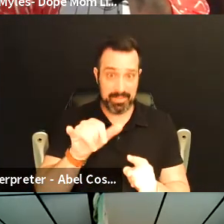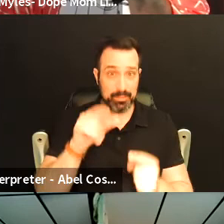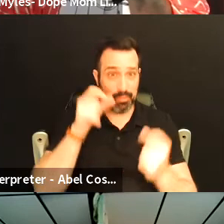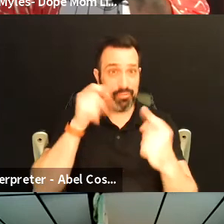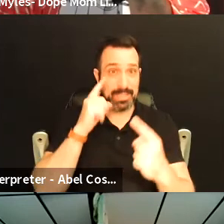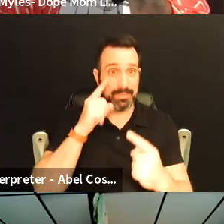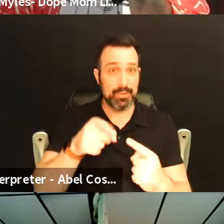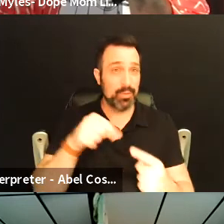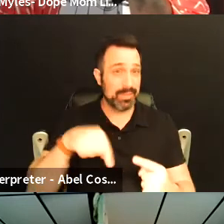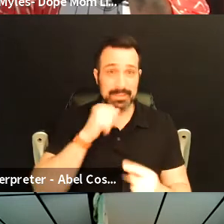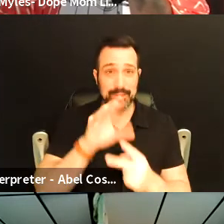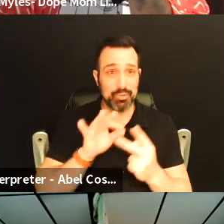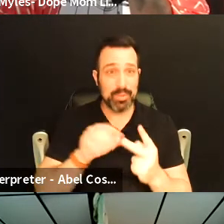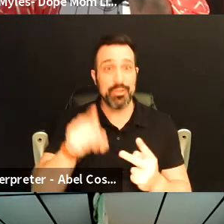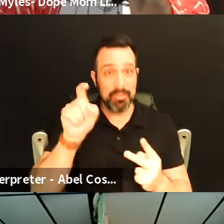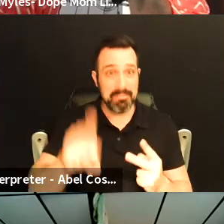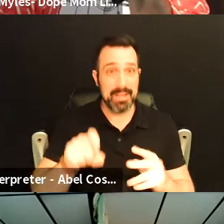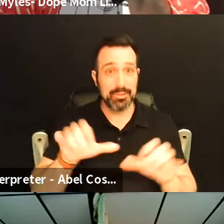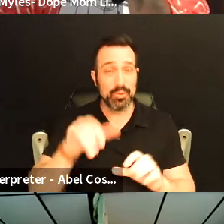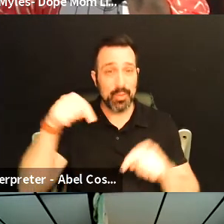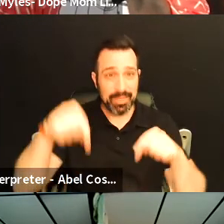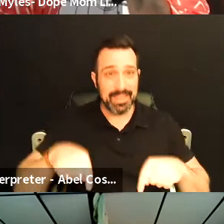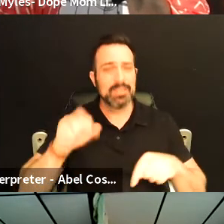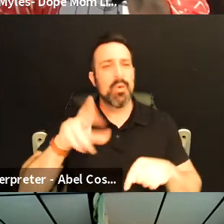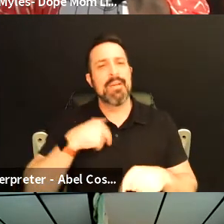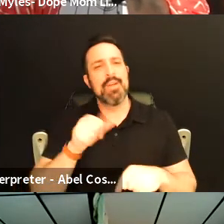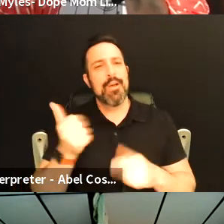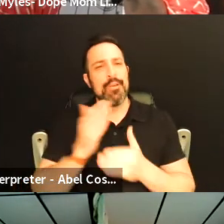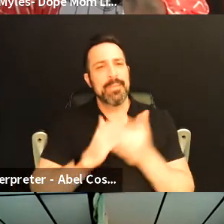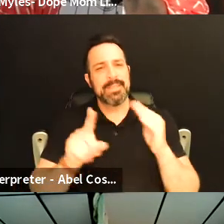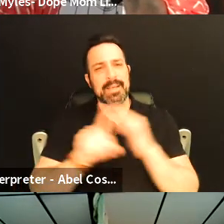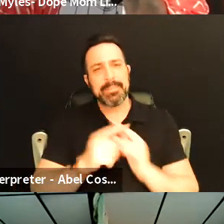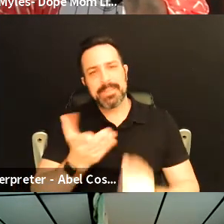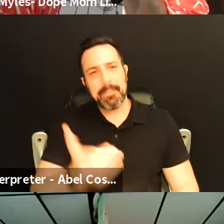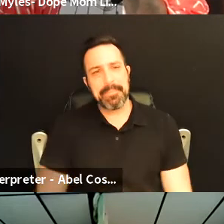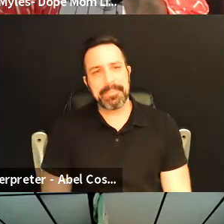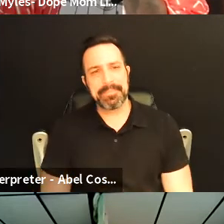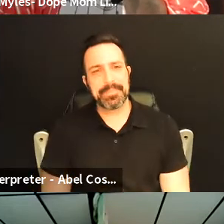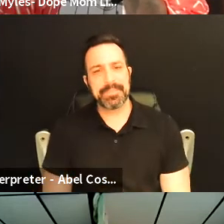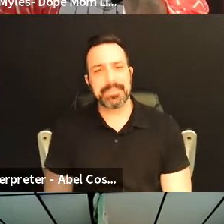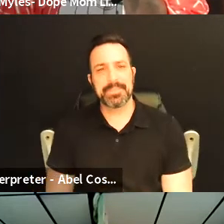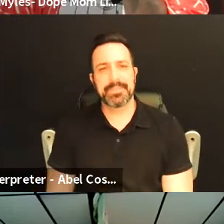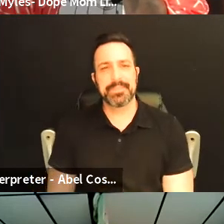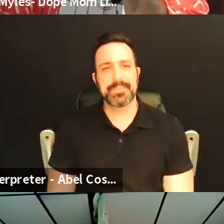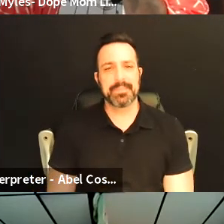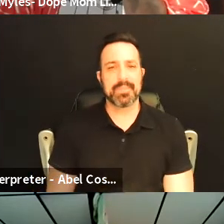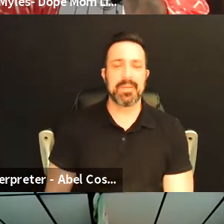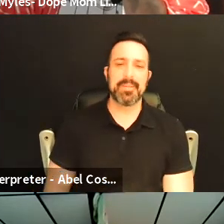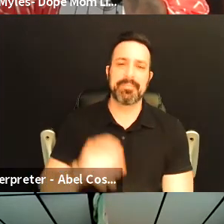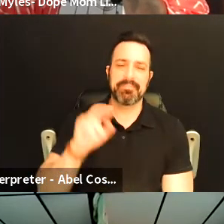for you that this isn't a choice that you must do this or is there another piece that comes up um